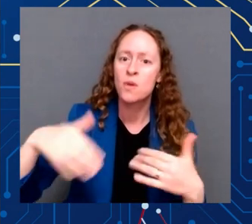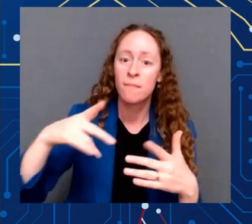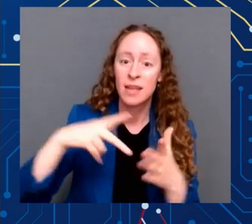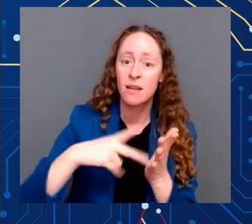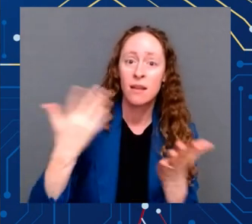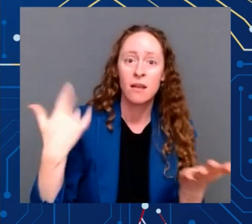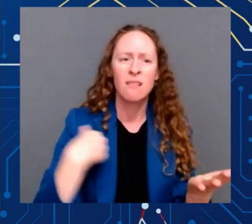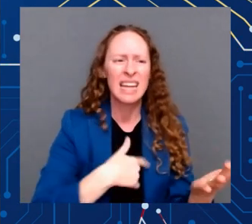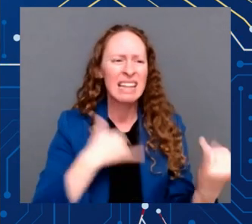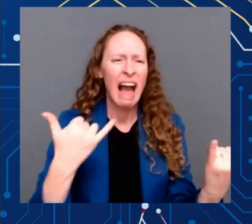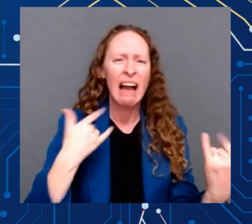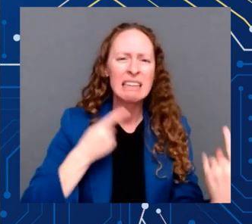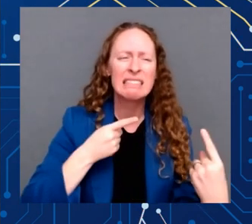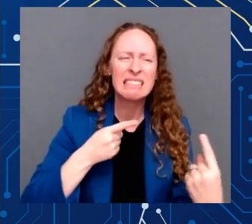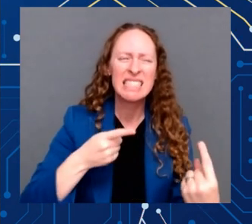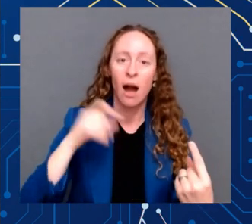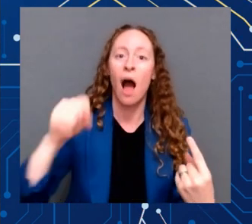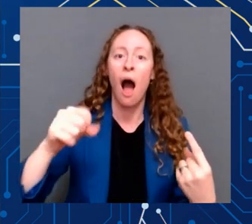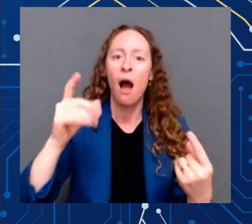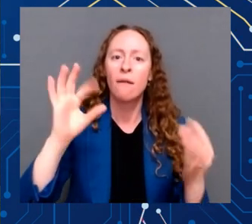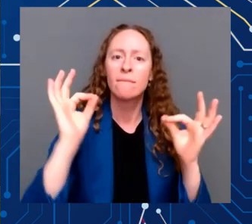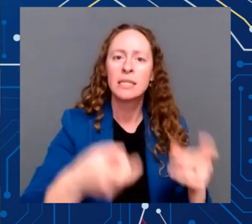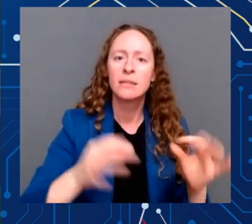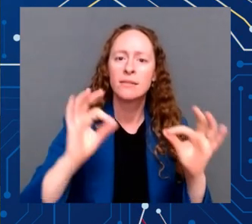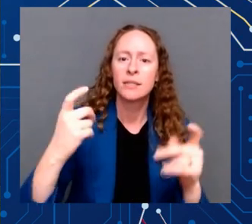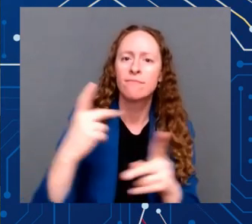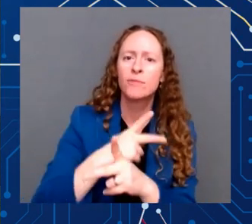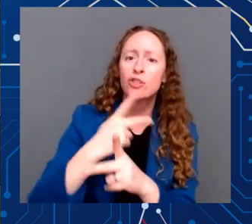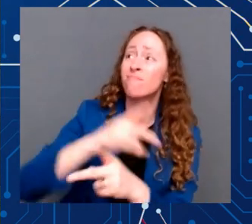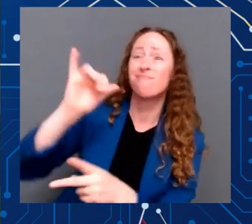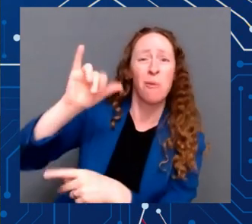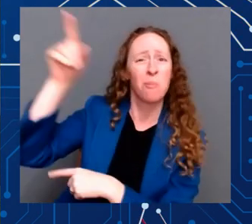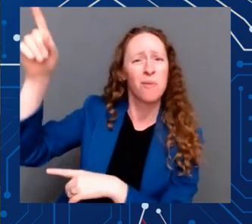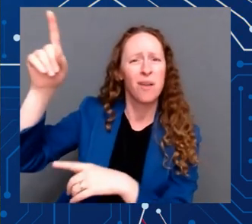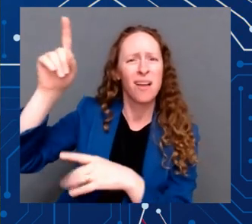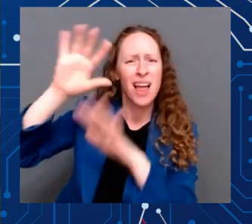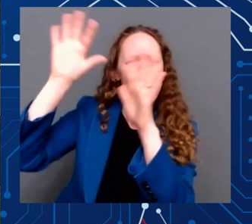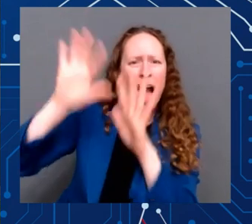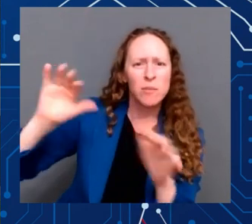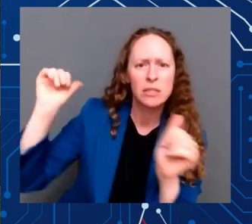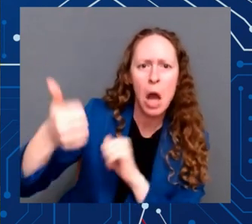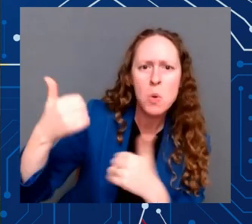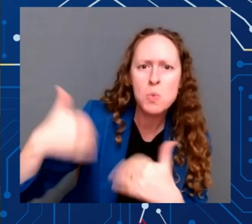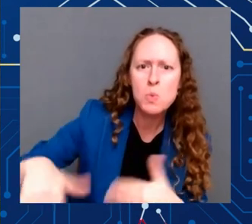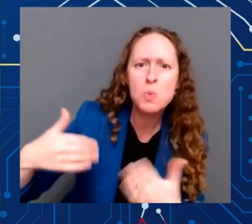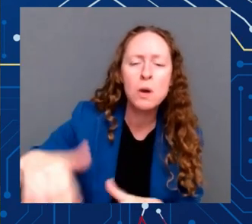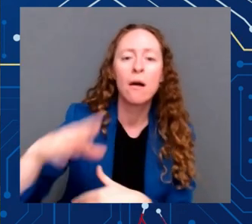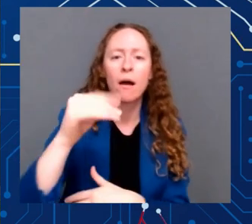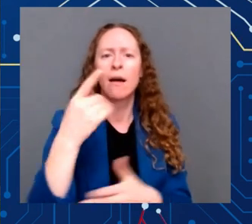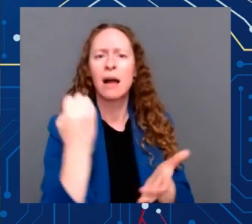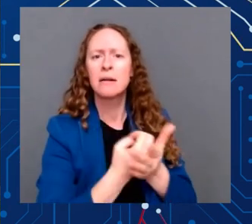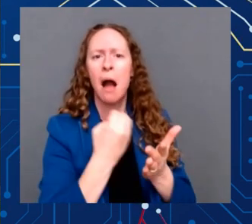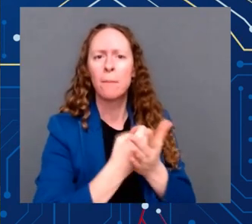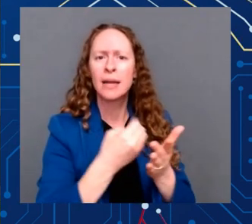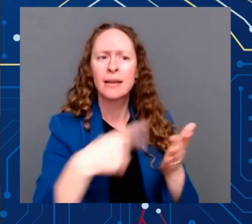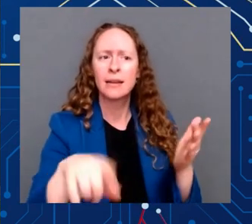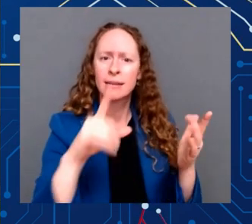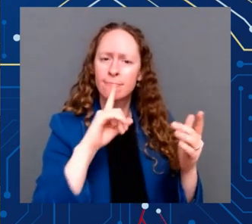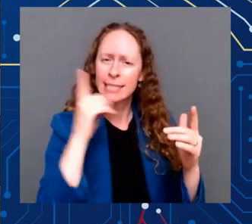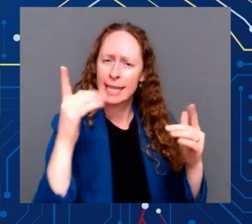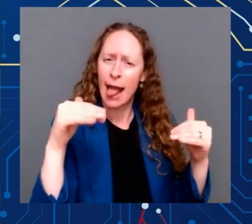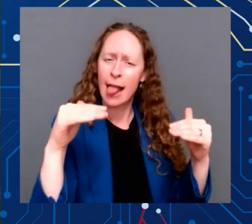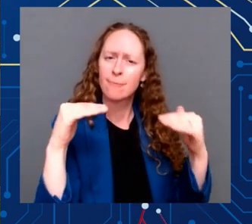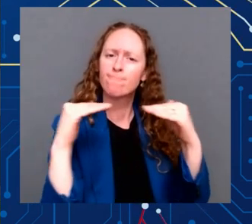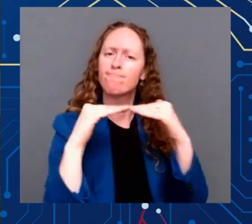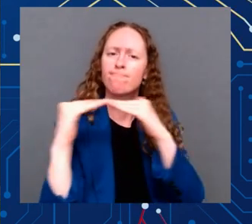inequality in our economy. We all fought for strong guardrails for the CHIPS funding to keep the benefits